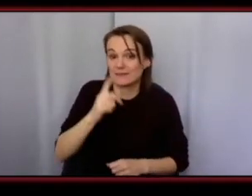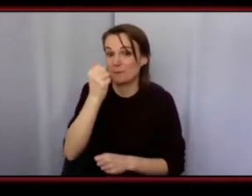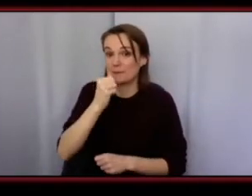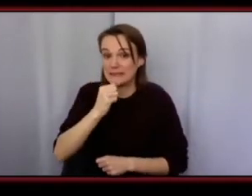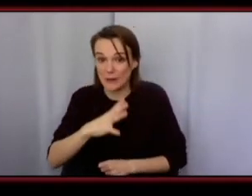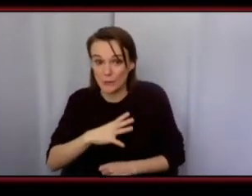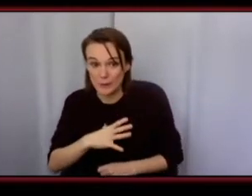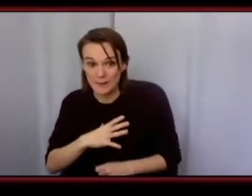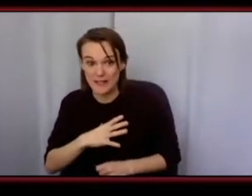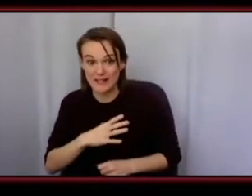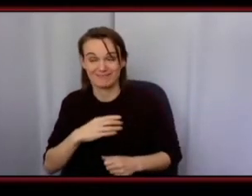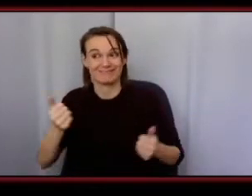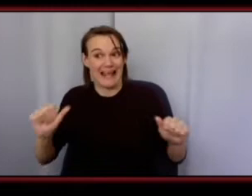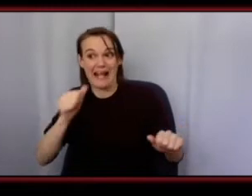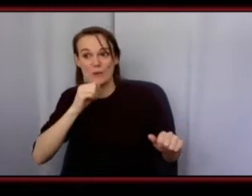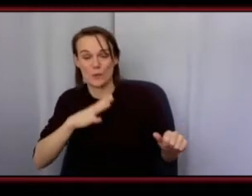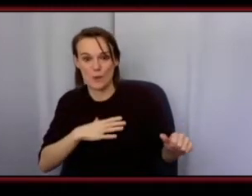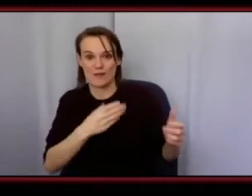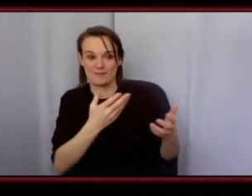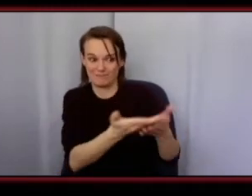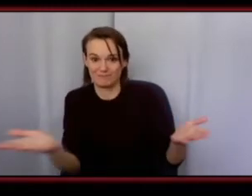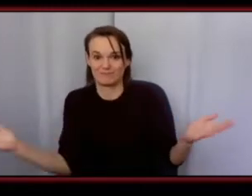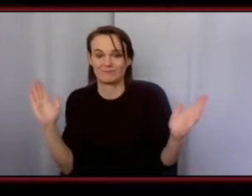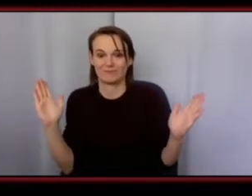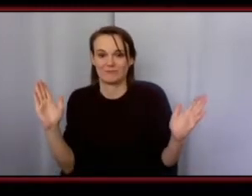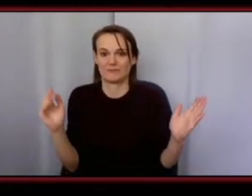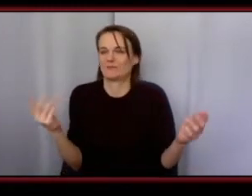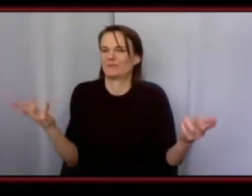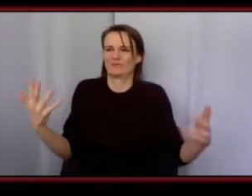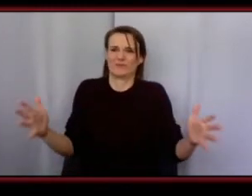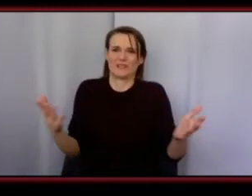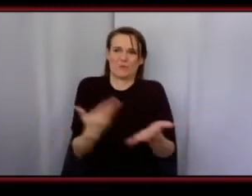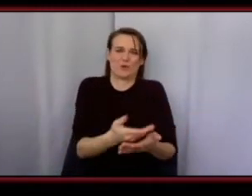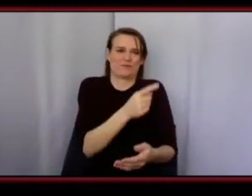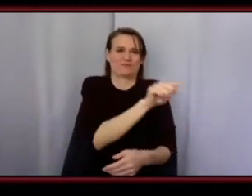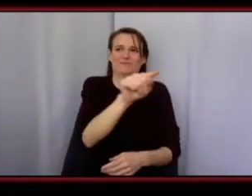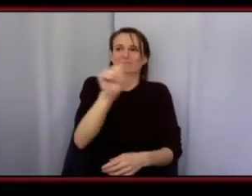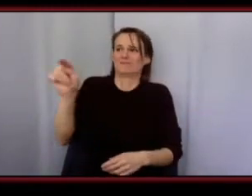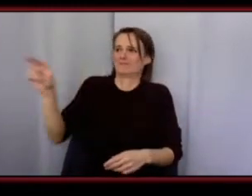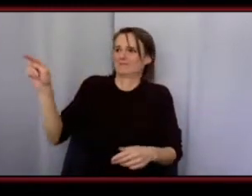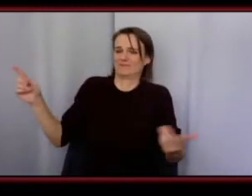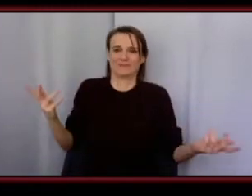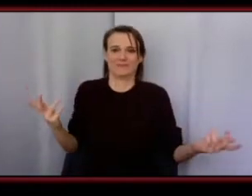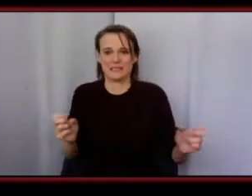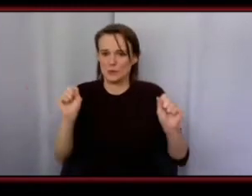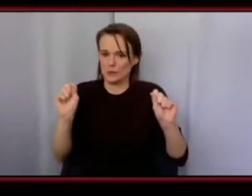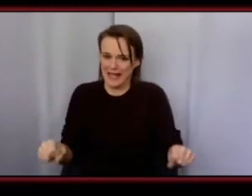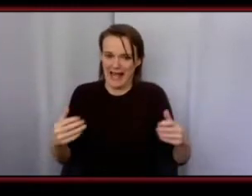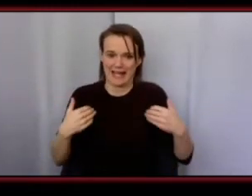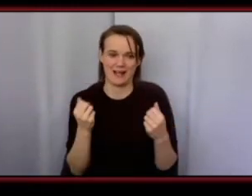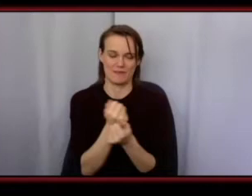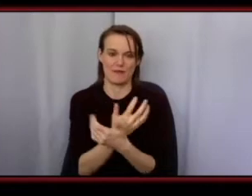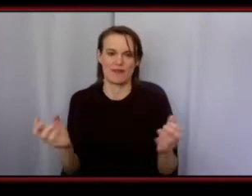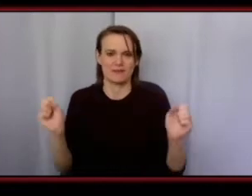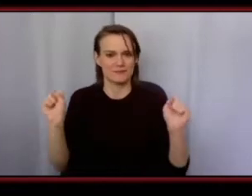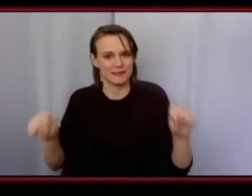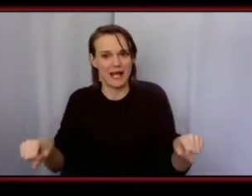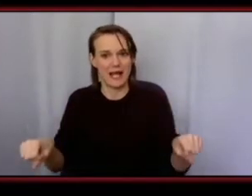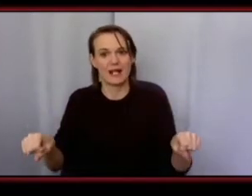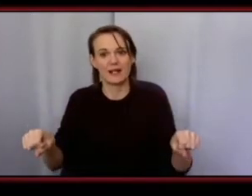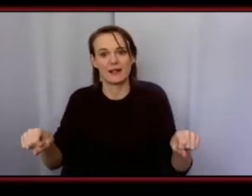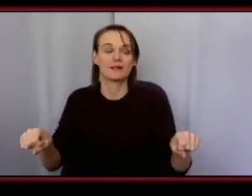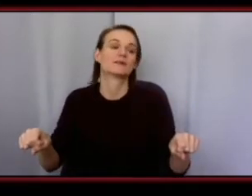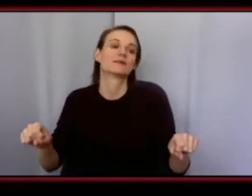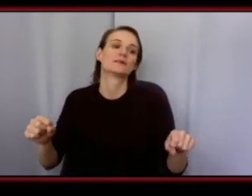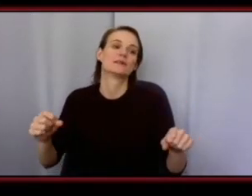the spectrum are proving you know those outdated notions wrong um so i just say you know go out go